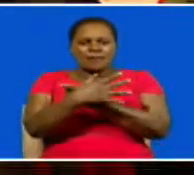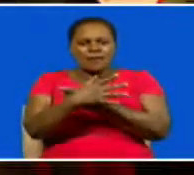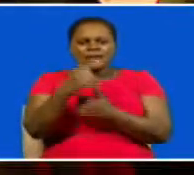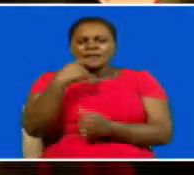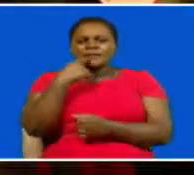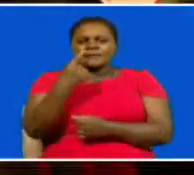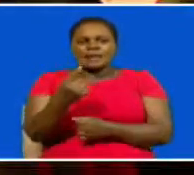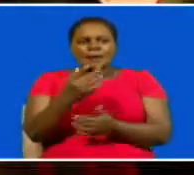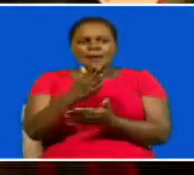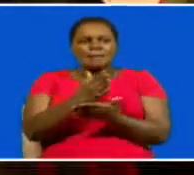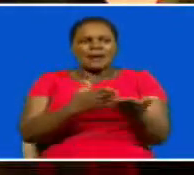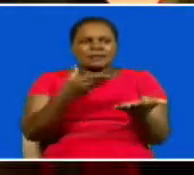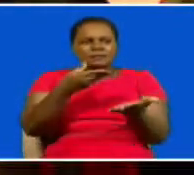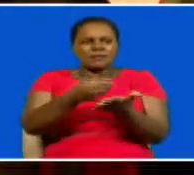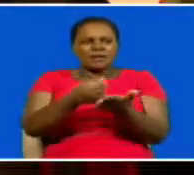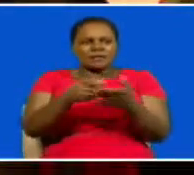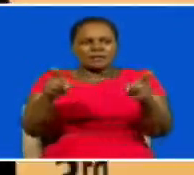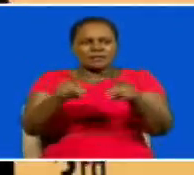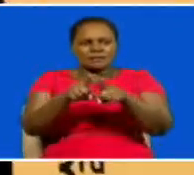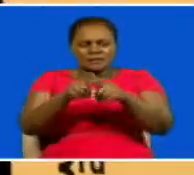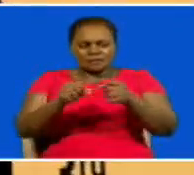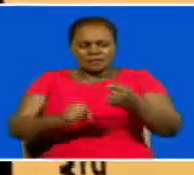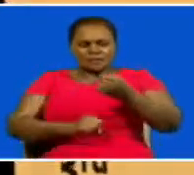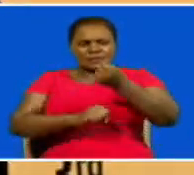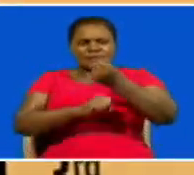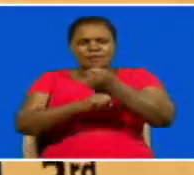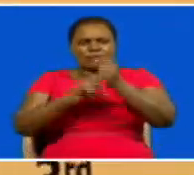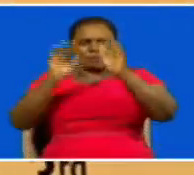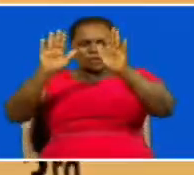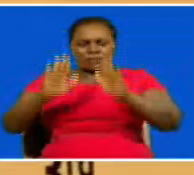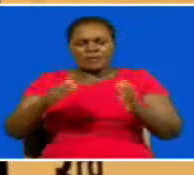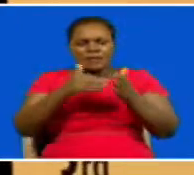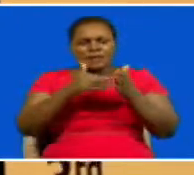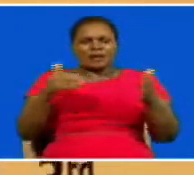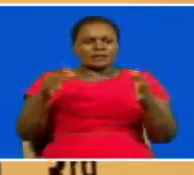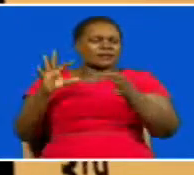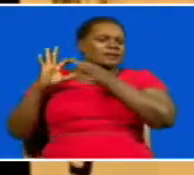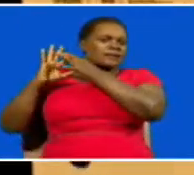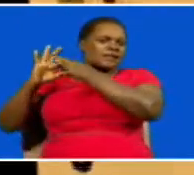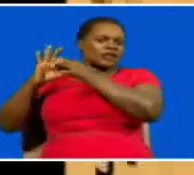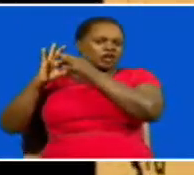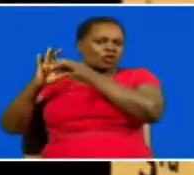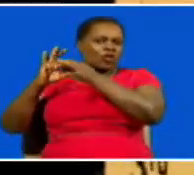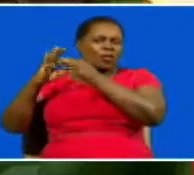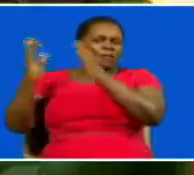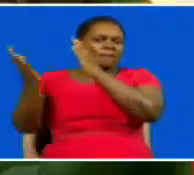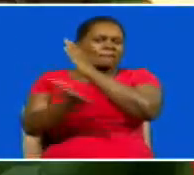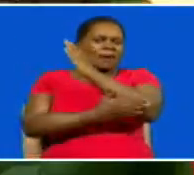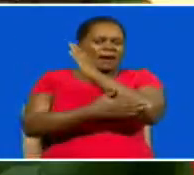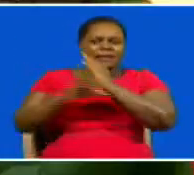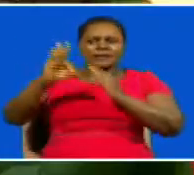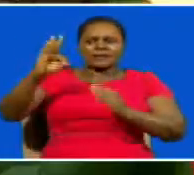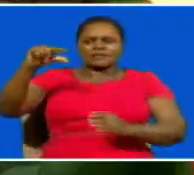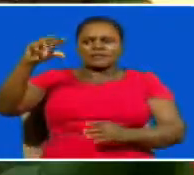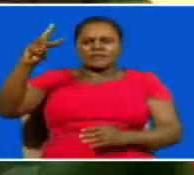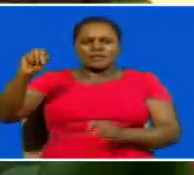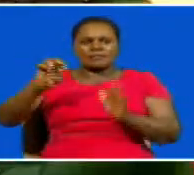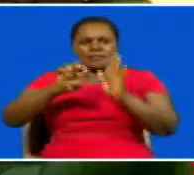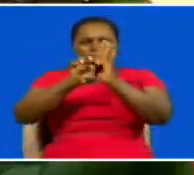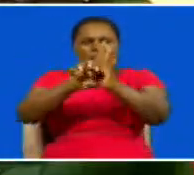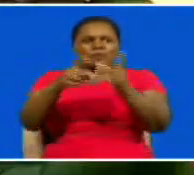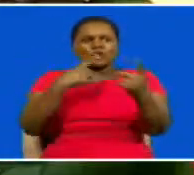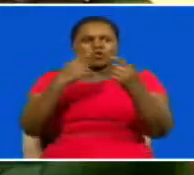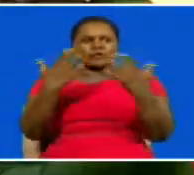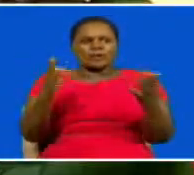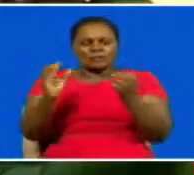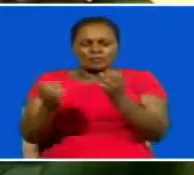says part of the money will also go towards the campaign against harmful cultural practices such as female genital mutilation he was